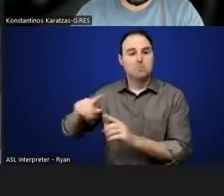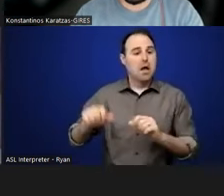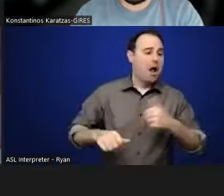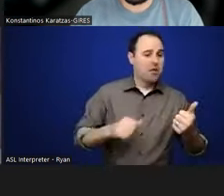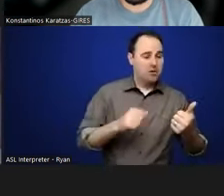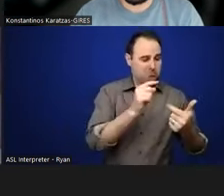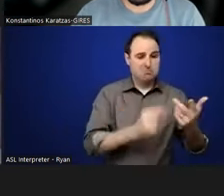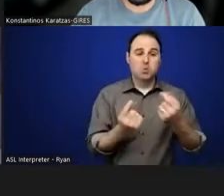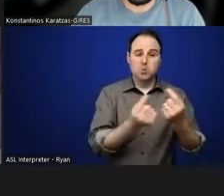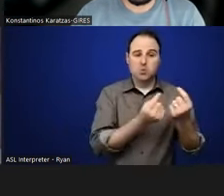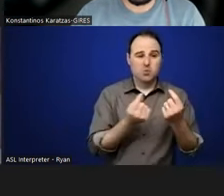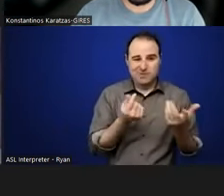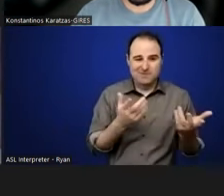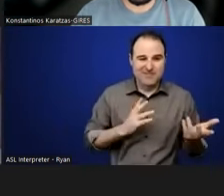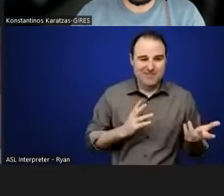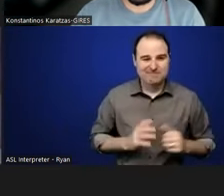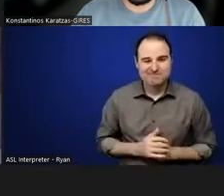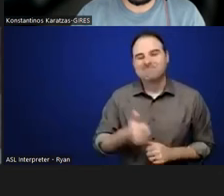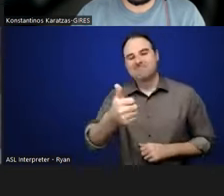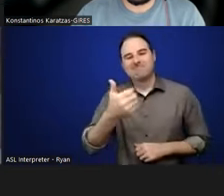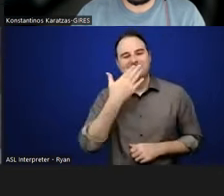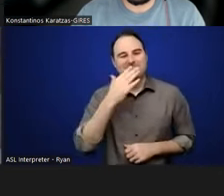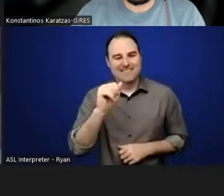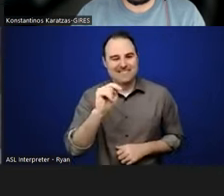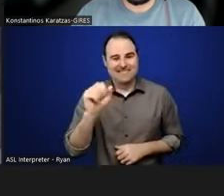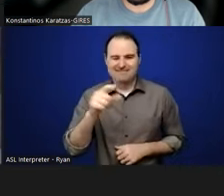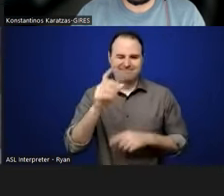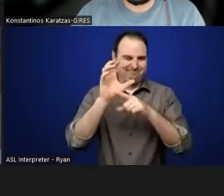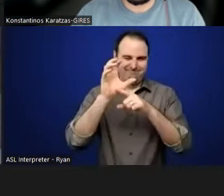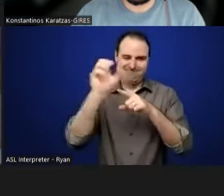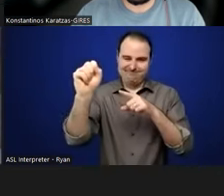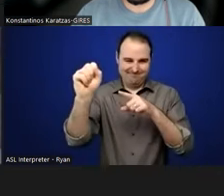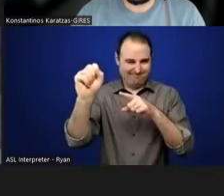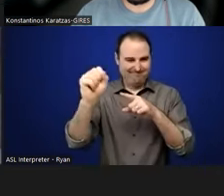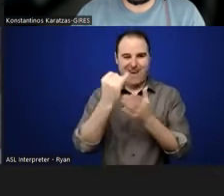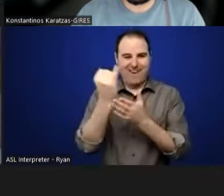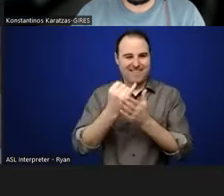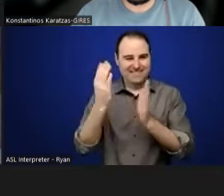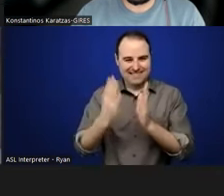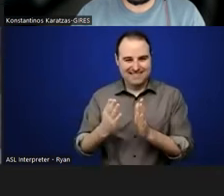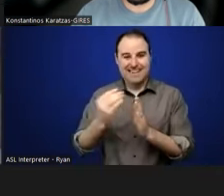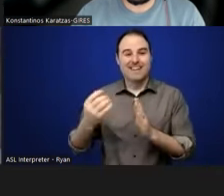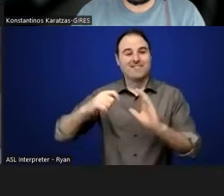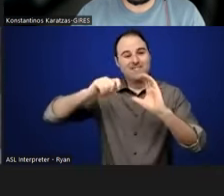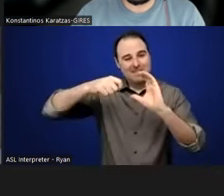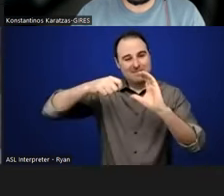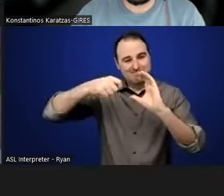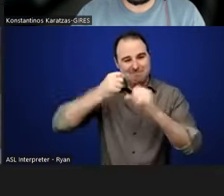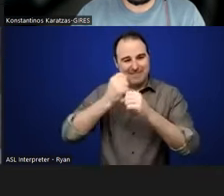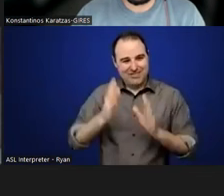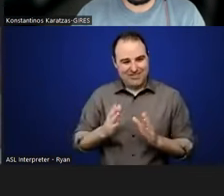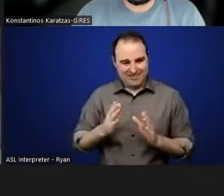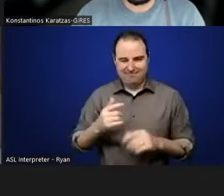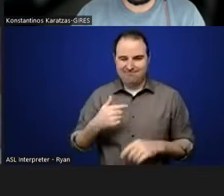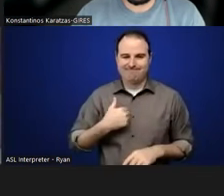And Ana, thank you. I'm going to drop, Ana is an incredible artist and filmmaker who I just admire her work so much. I'm going to drop